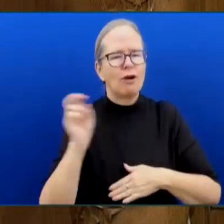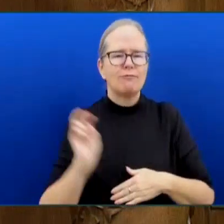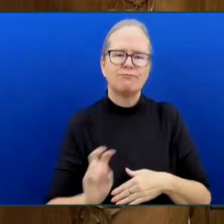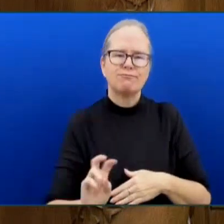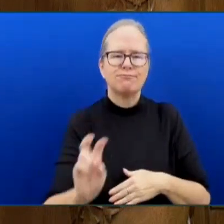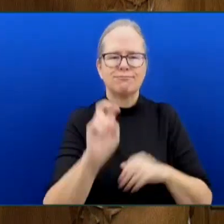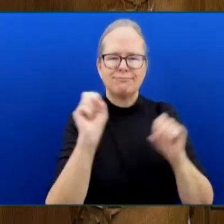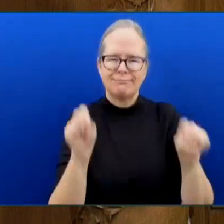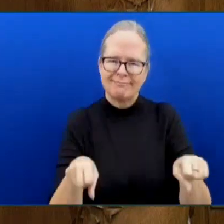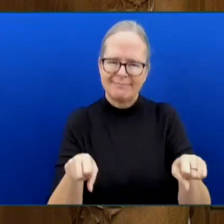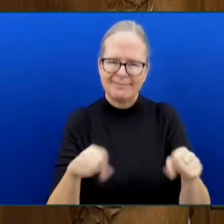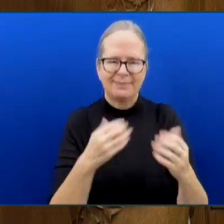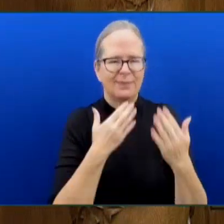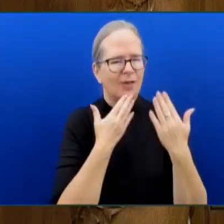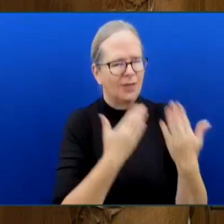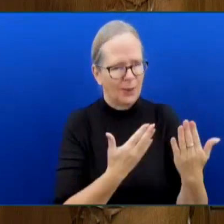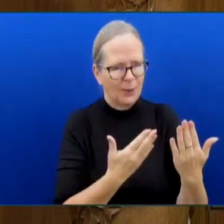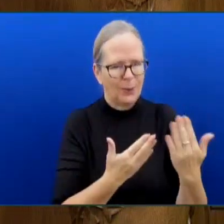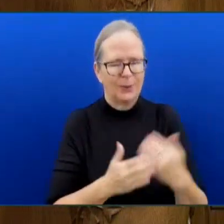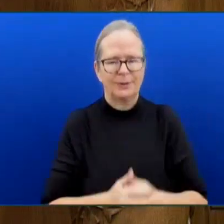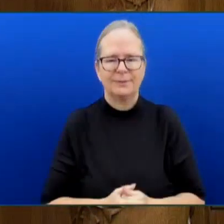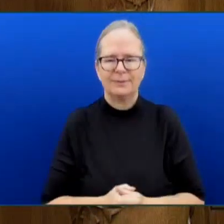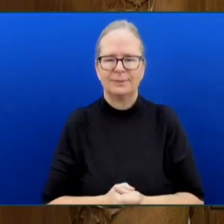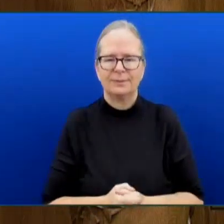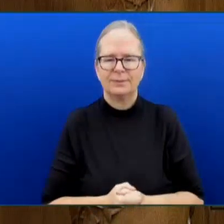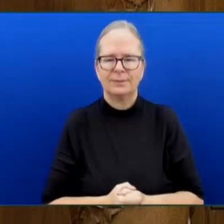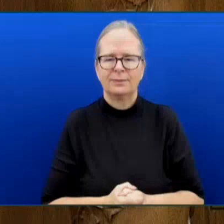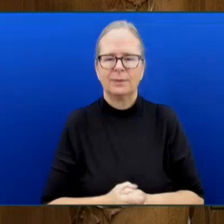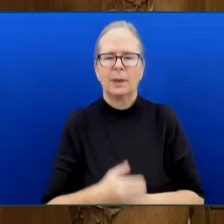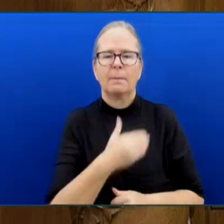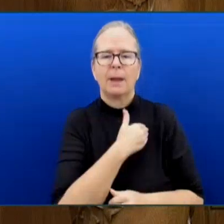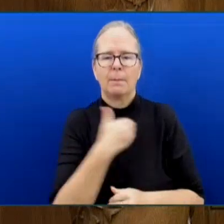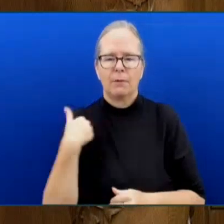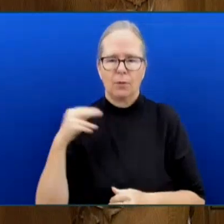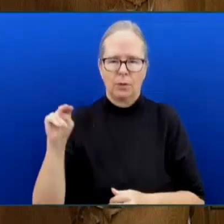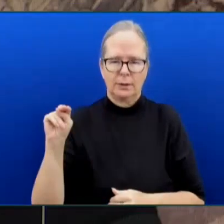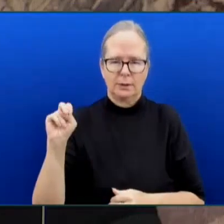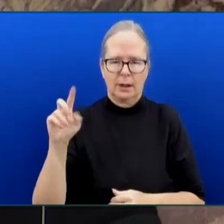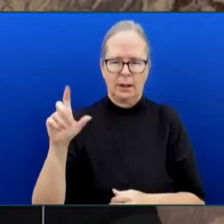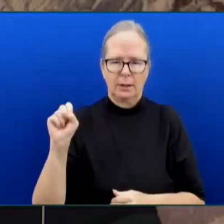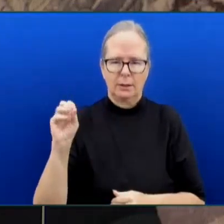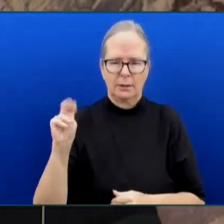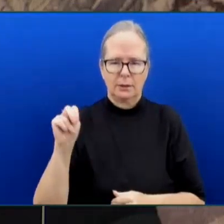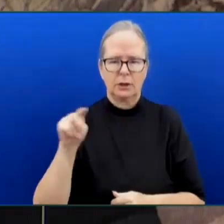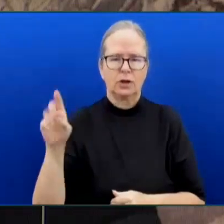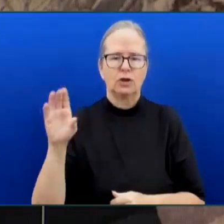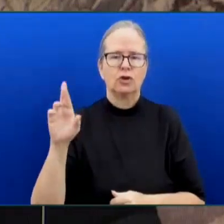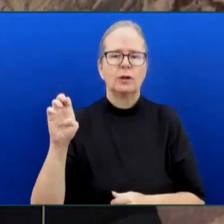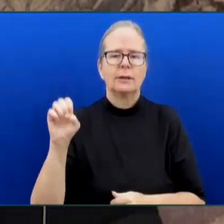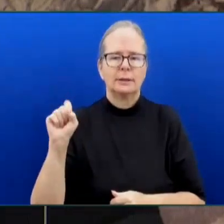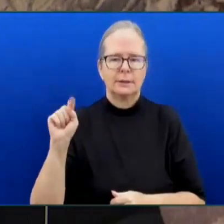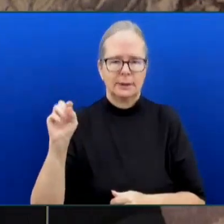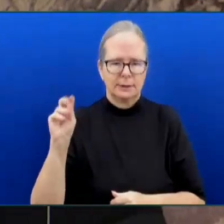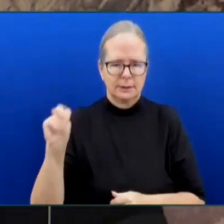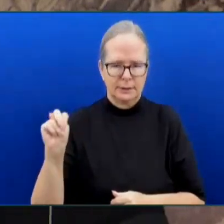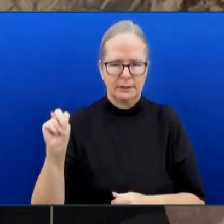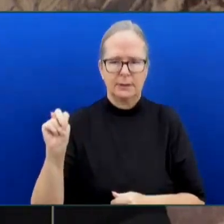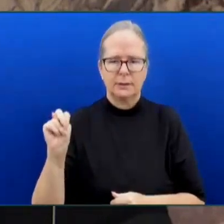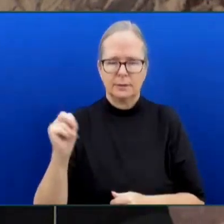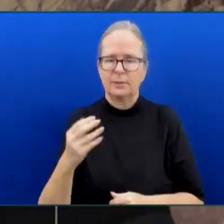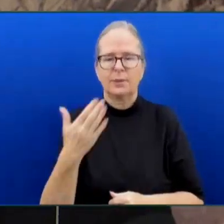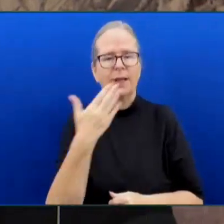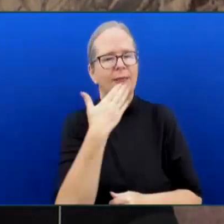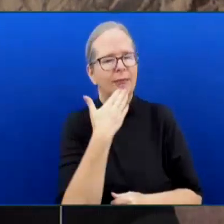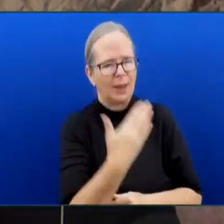Member for Nelson Creston. Thank you, Honourable Speaker. Now, sometimes it's hard to get everyone on